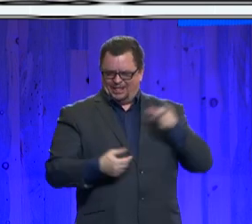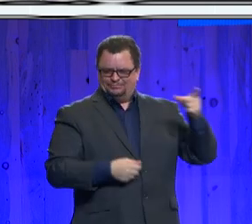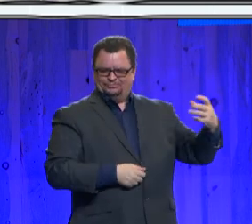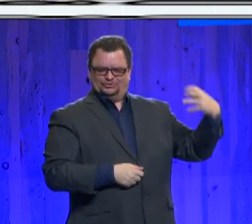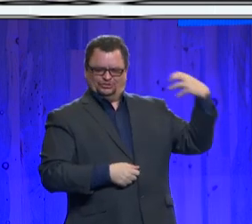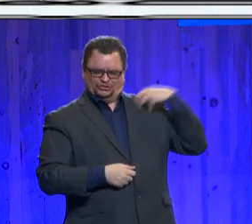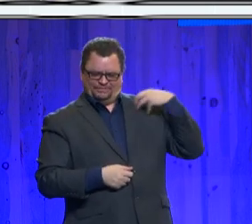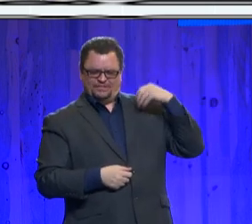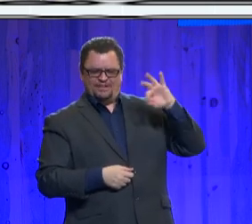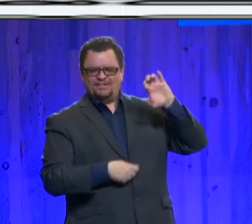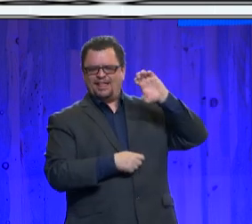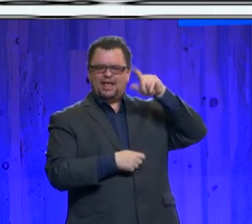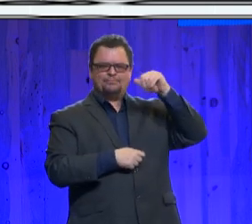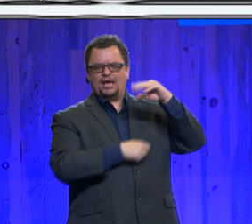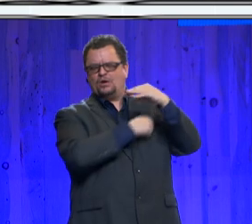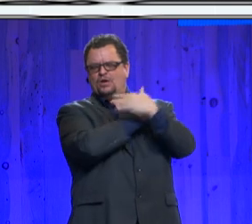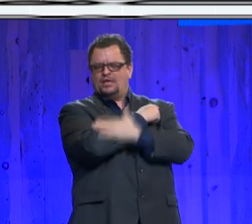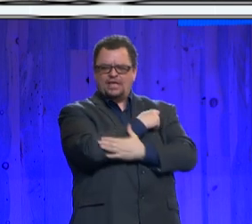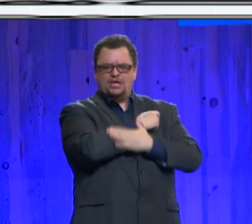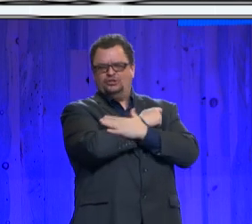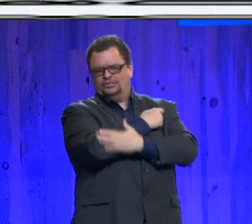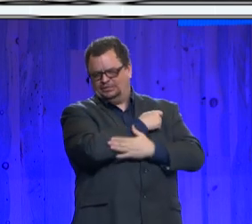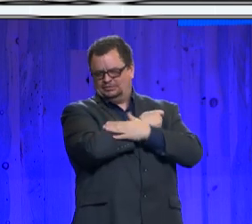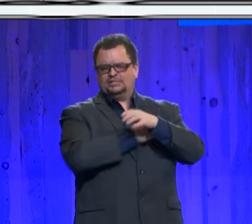Commissioners, Stan Vanderwerp?